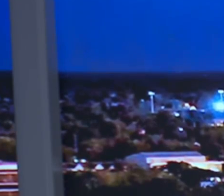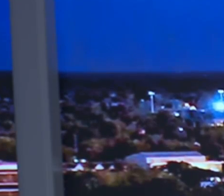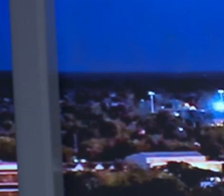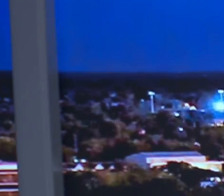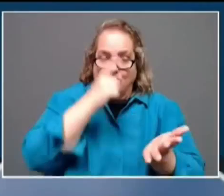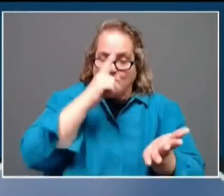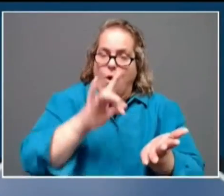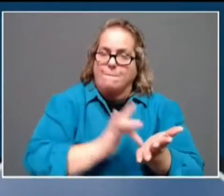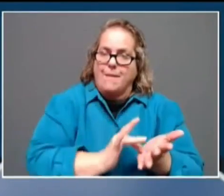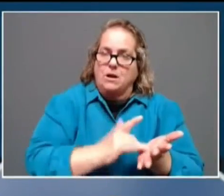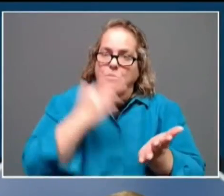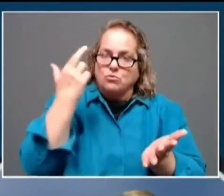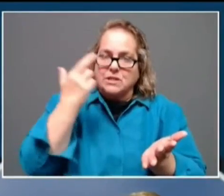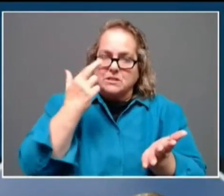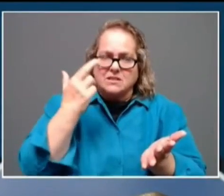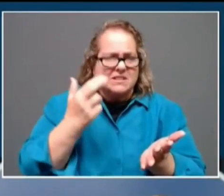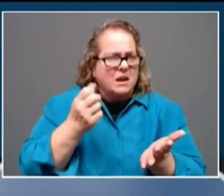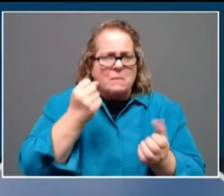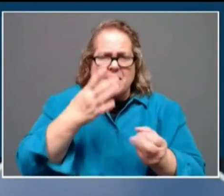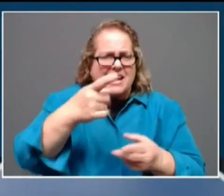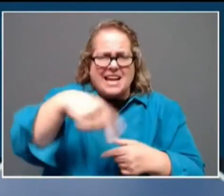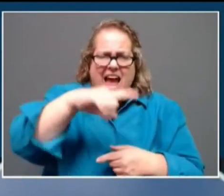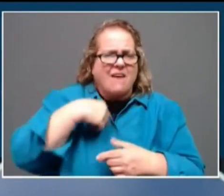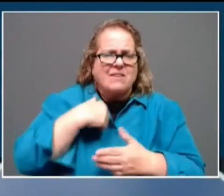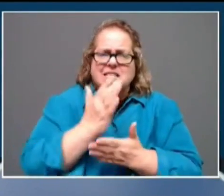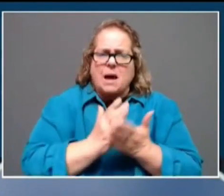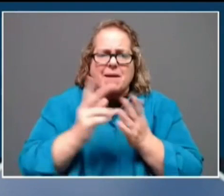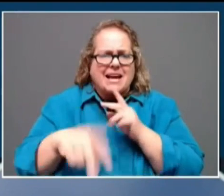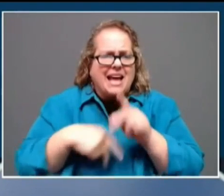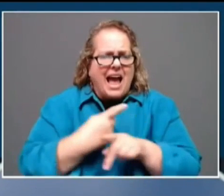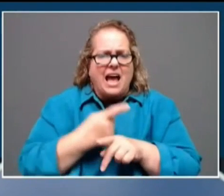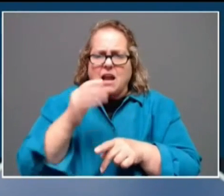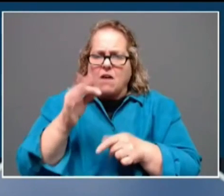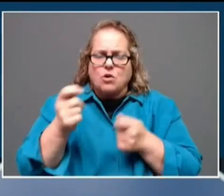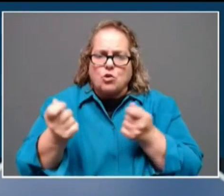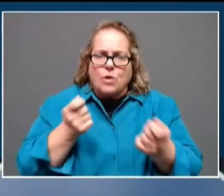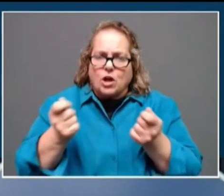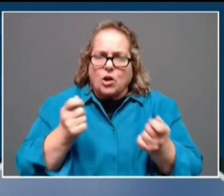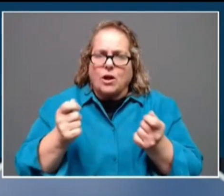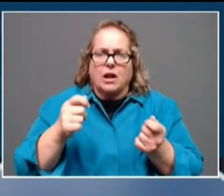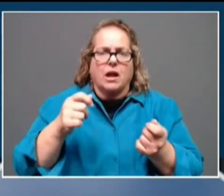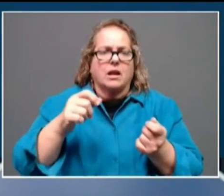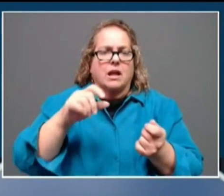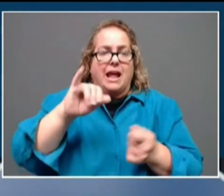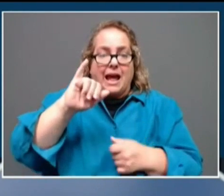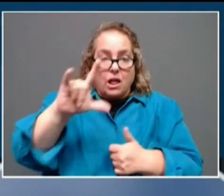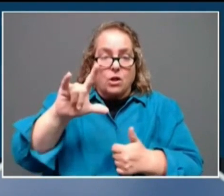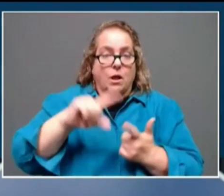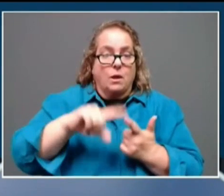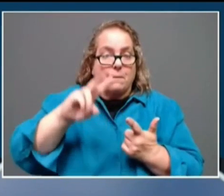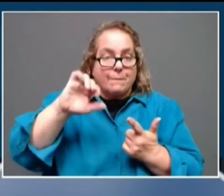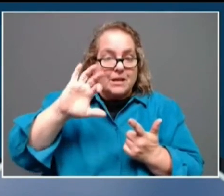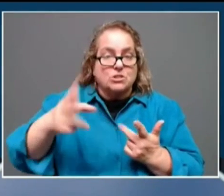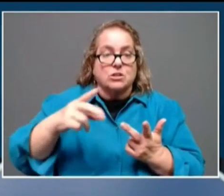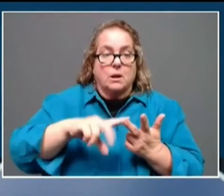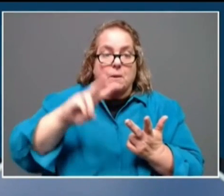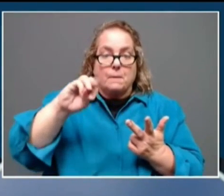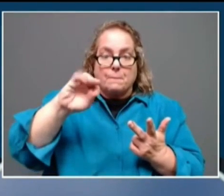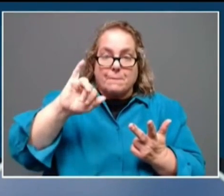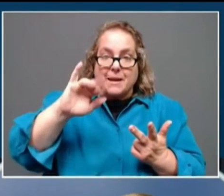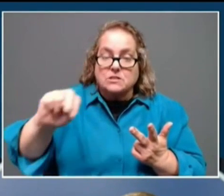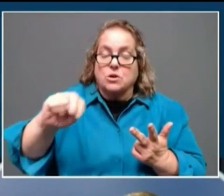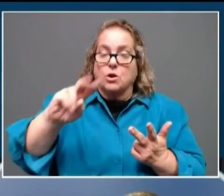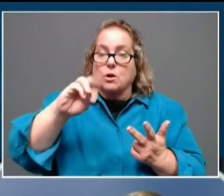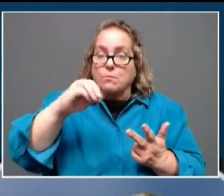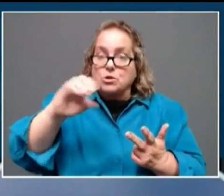Assembly again this year. The governor says 37 states have regulated medical marijuana, so he's going to see what steps he can take without the